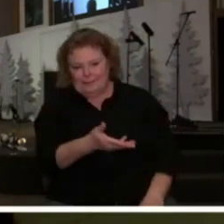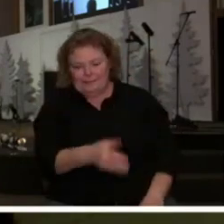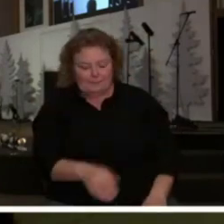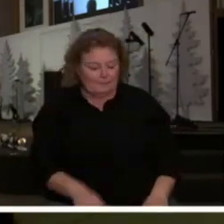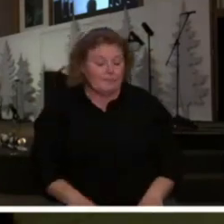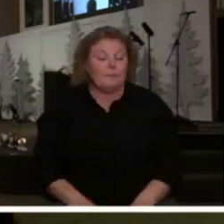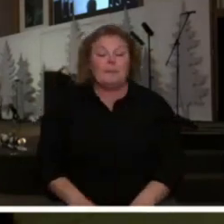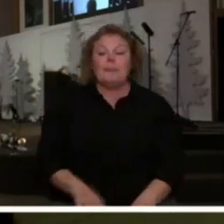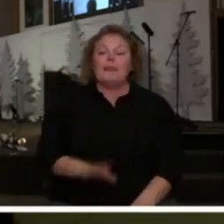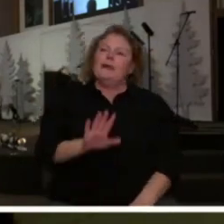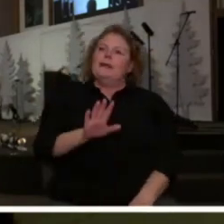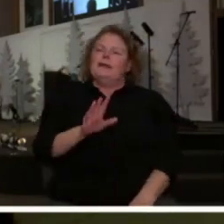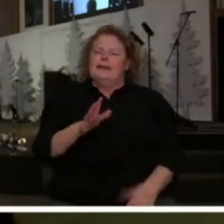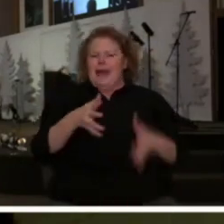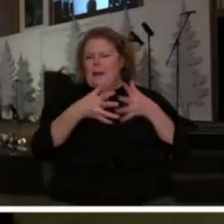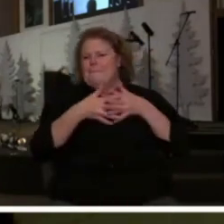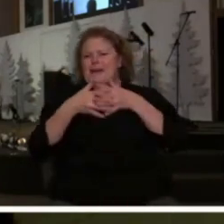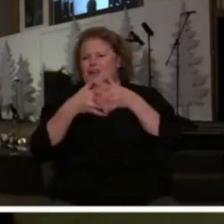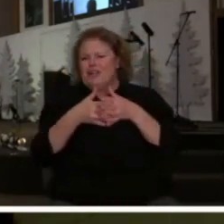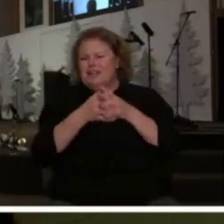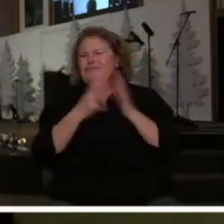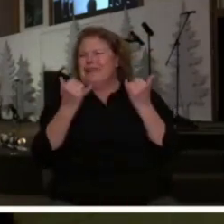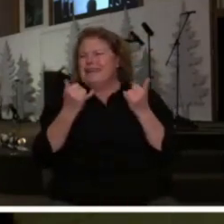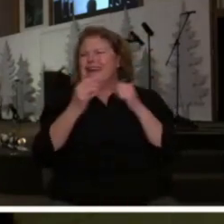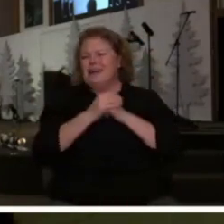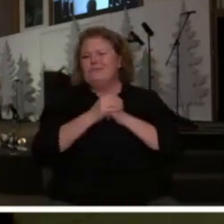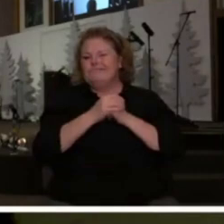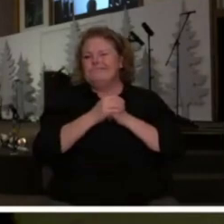I think that America is facing that kind of demon